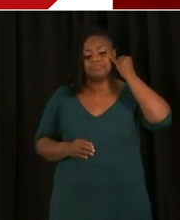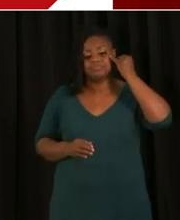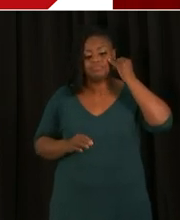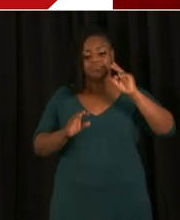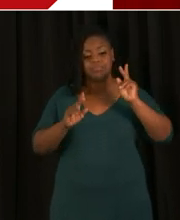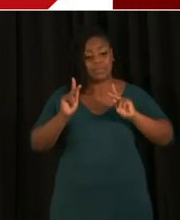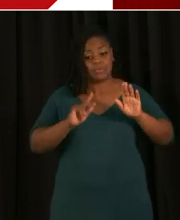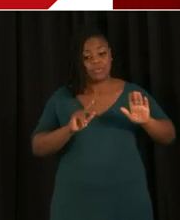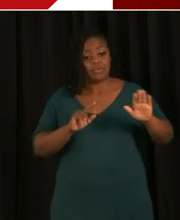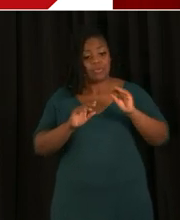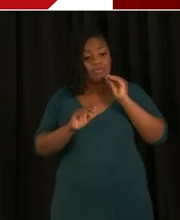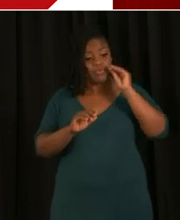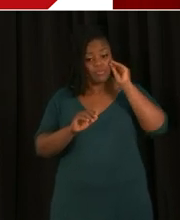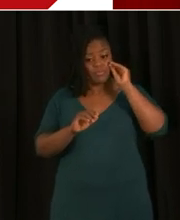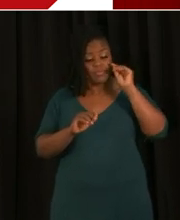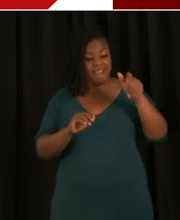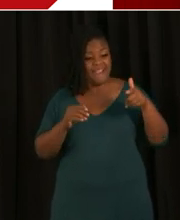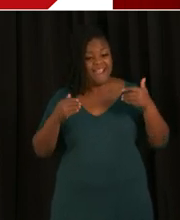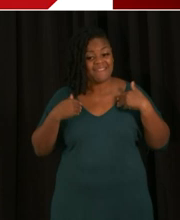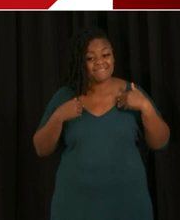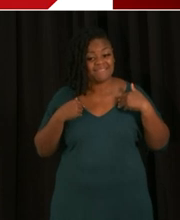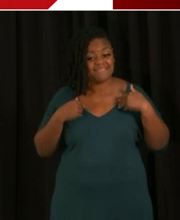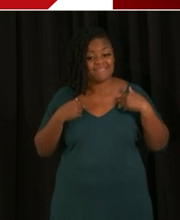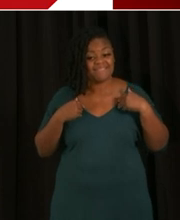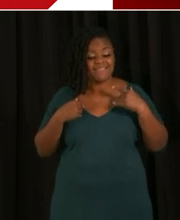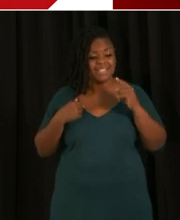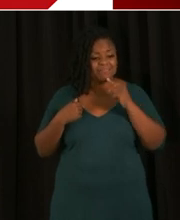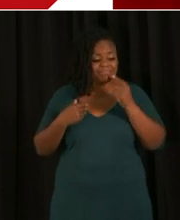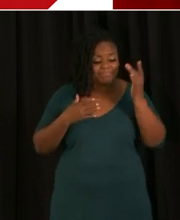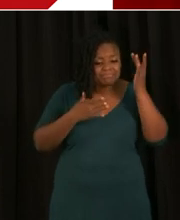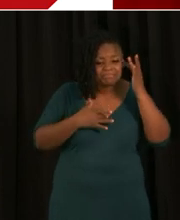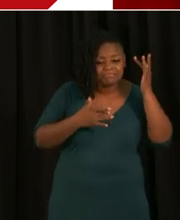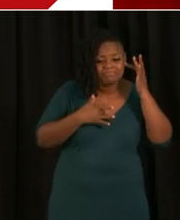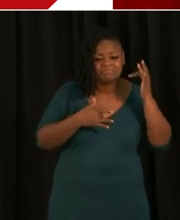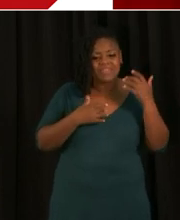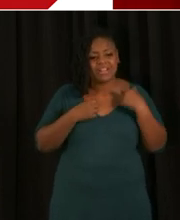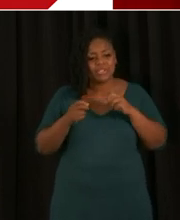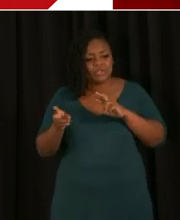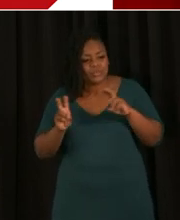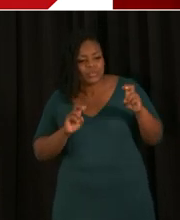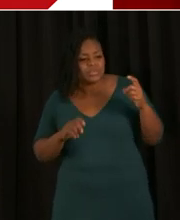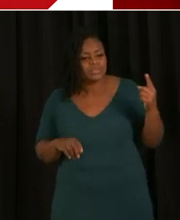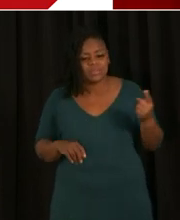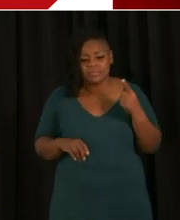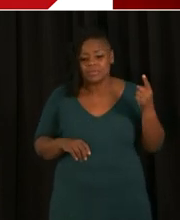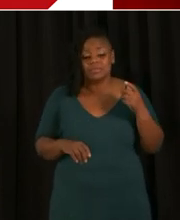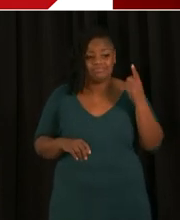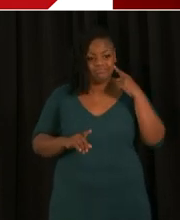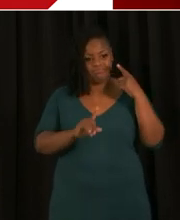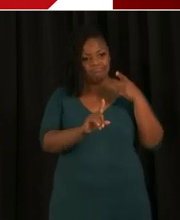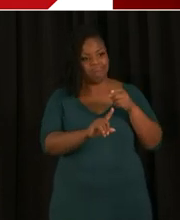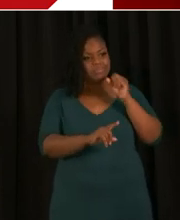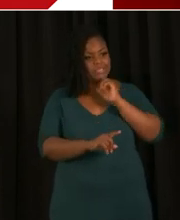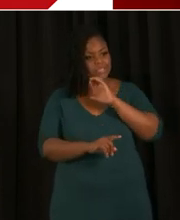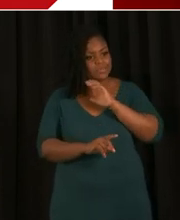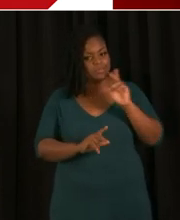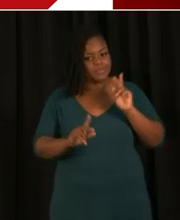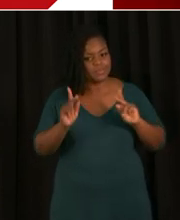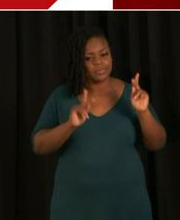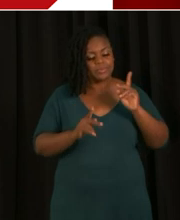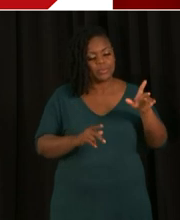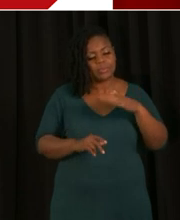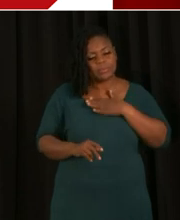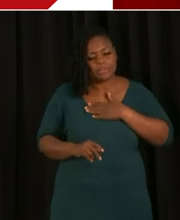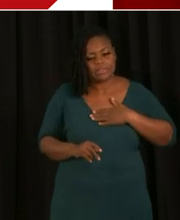pre-existing health conditions, or if they're elderly individuals in the hall, to carefully